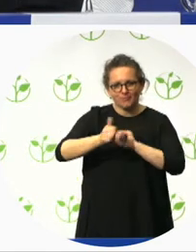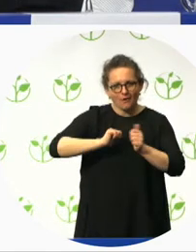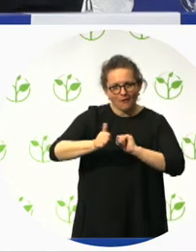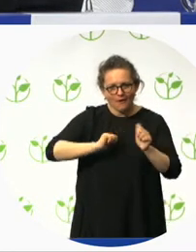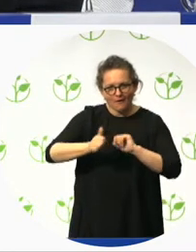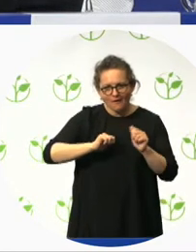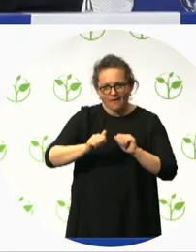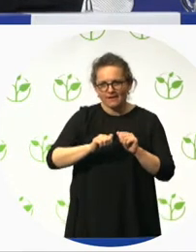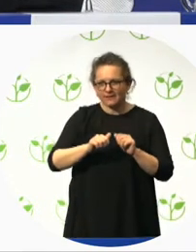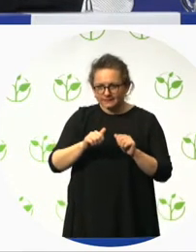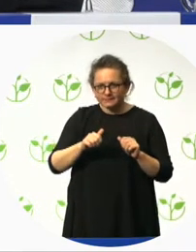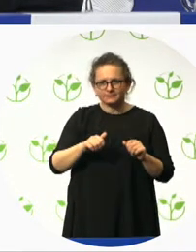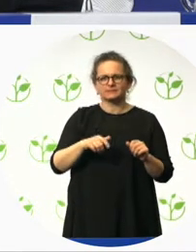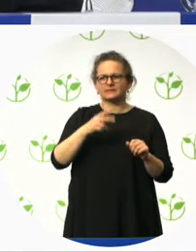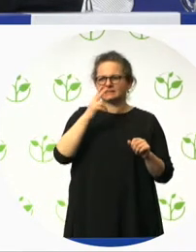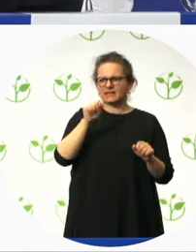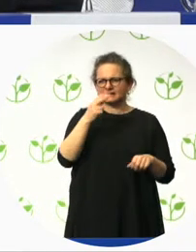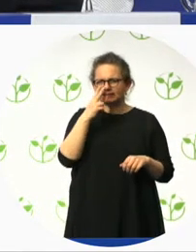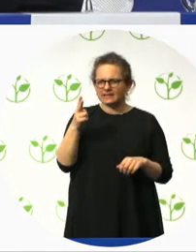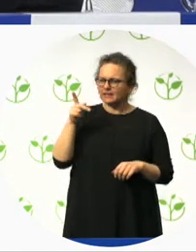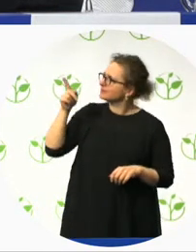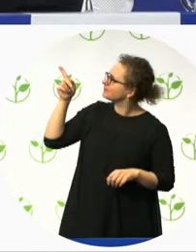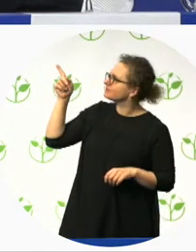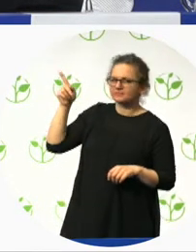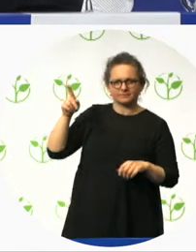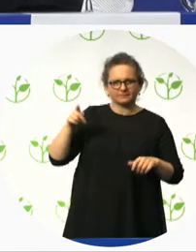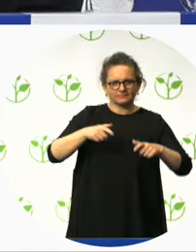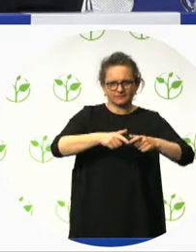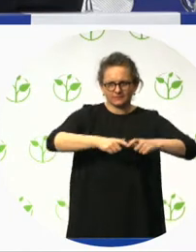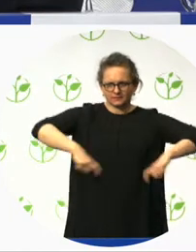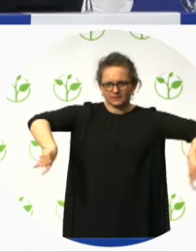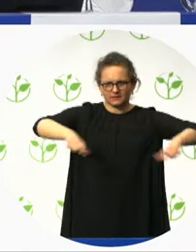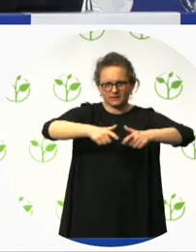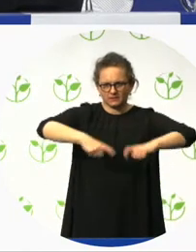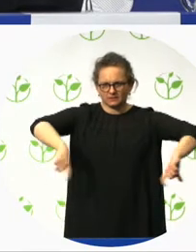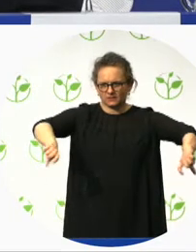can stay in their lanes in a continuous handrail. And it's used all the time by a variety of people.